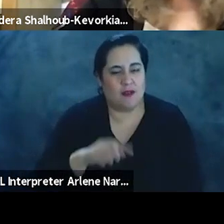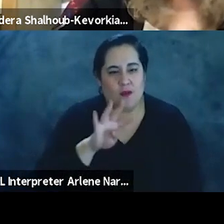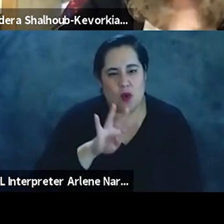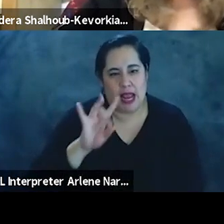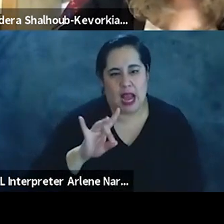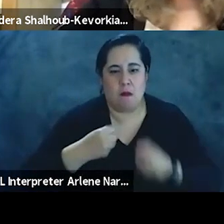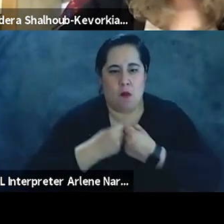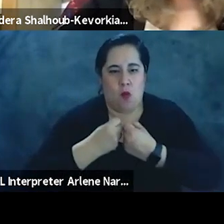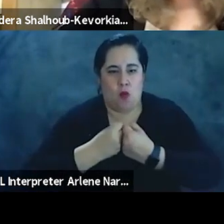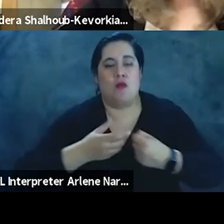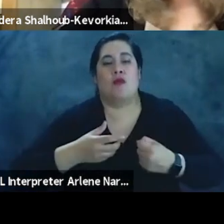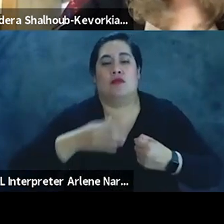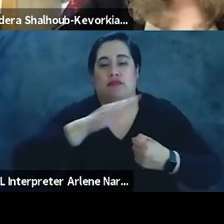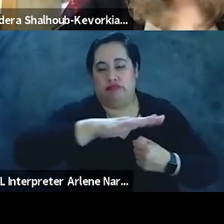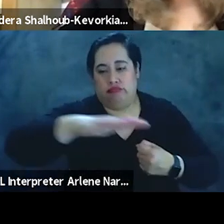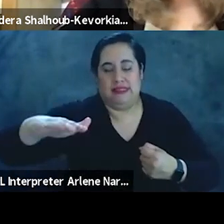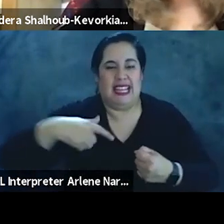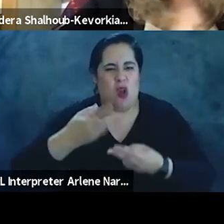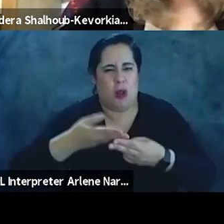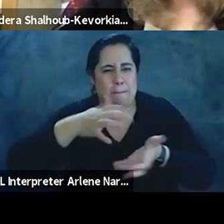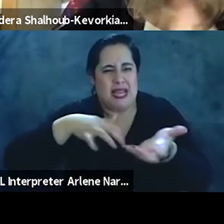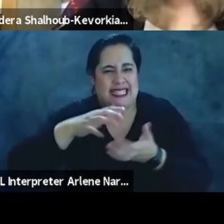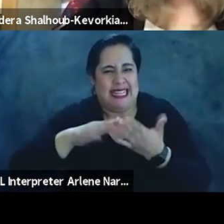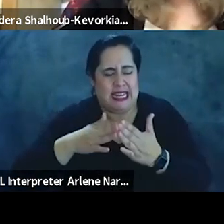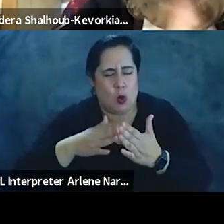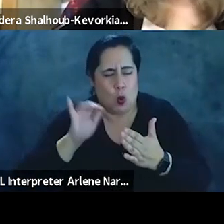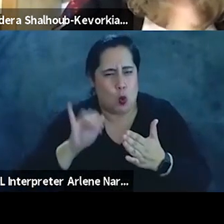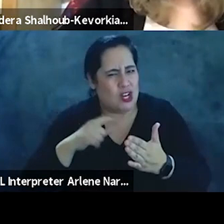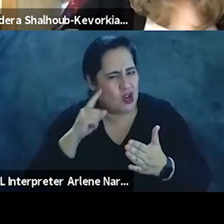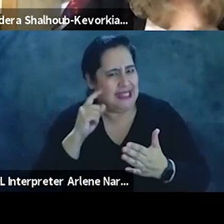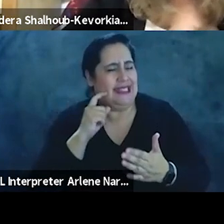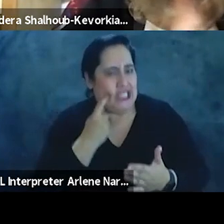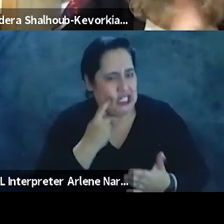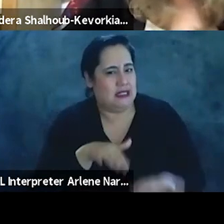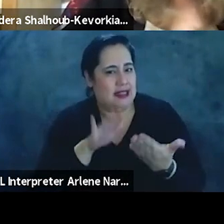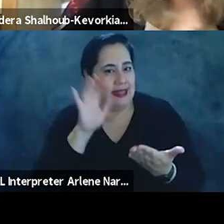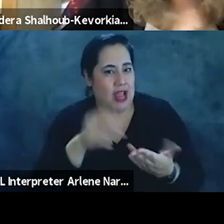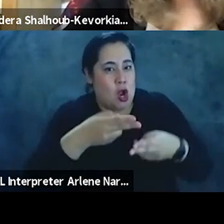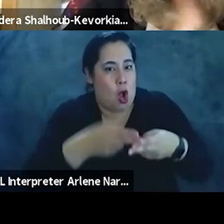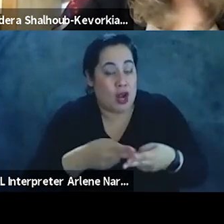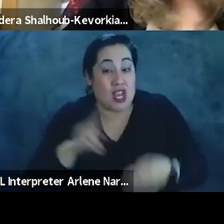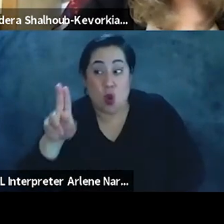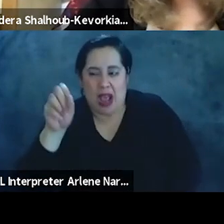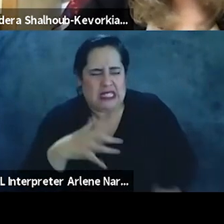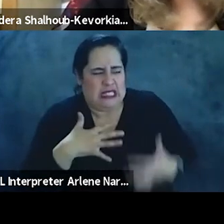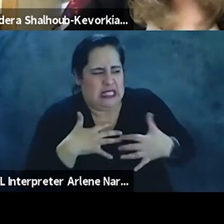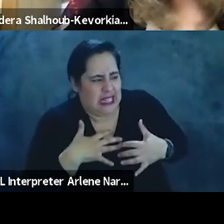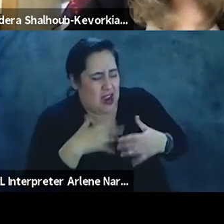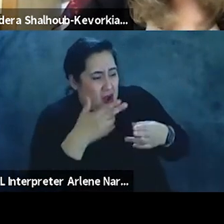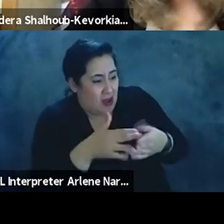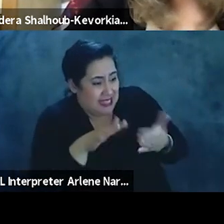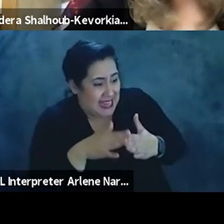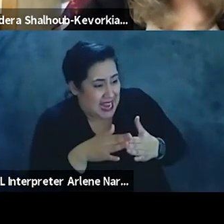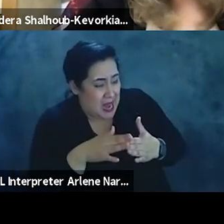borders, and the fact that they are referred to as mixed cities, we should take very seriously, right? In the US, one would cringe at the idea of referring to a city as